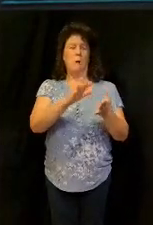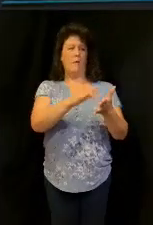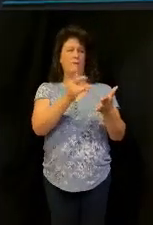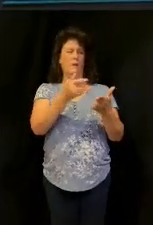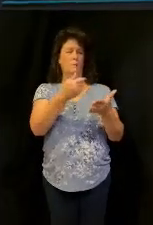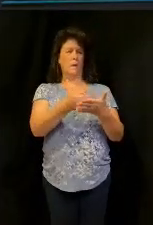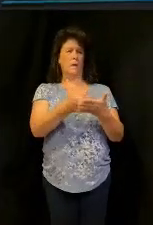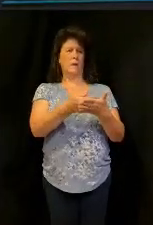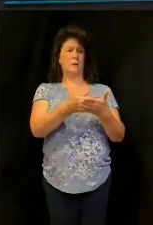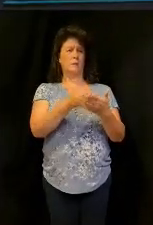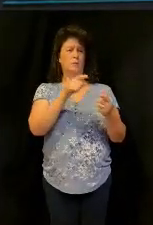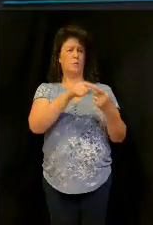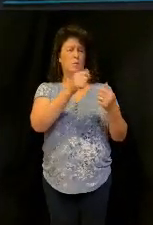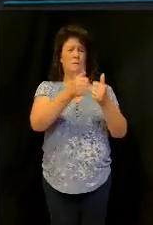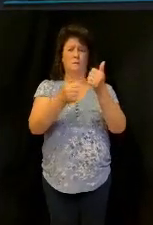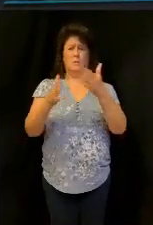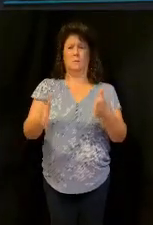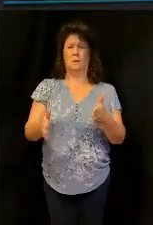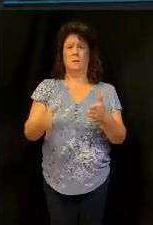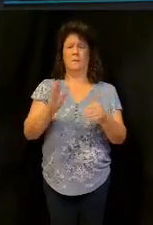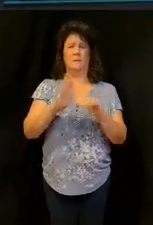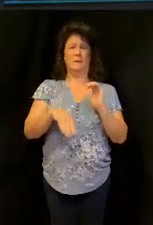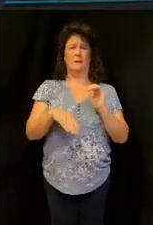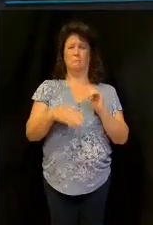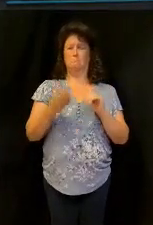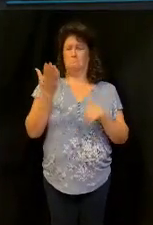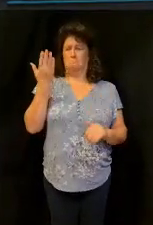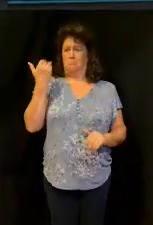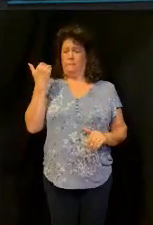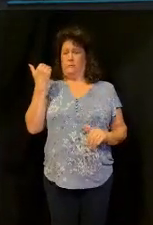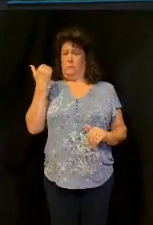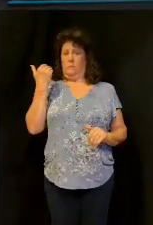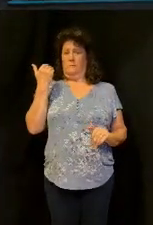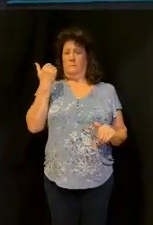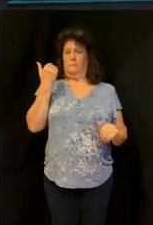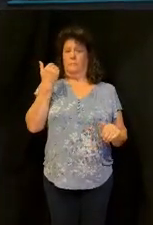than ever, statistically proven,